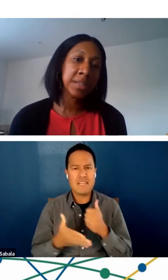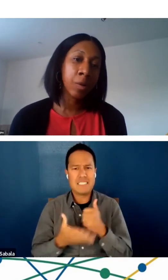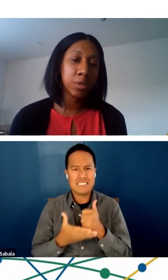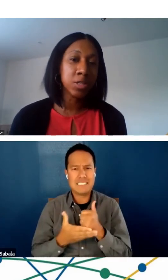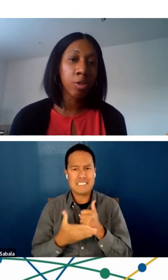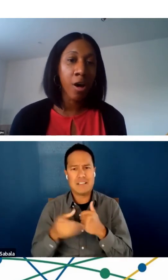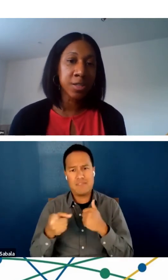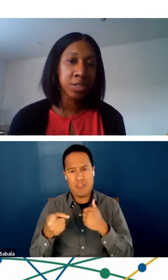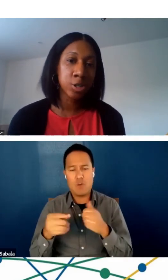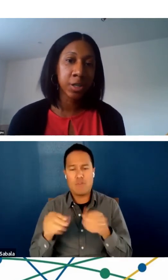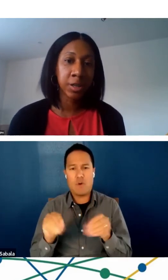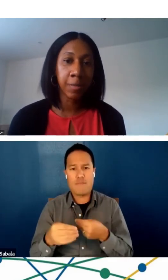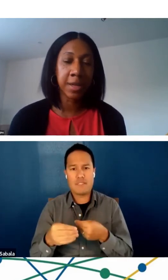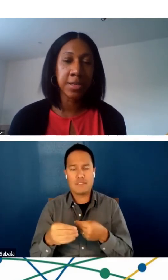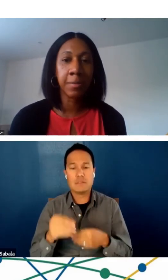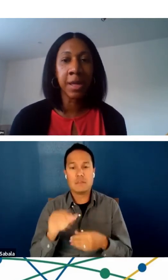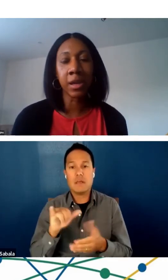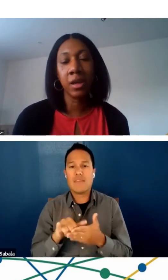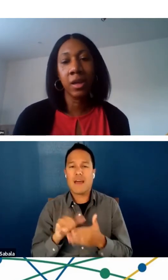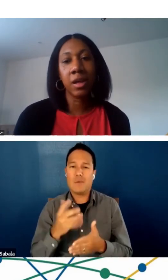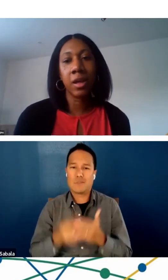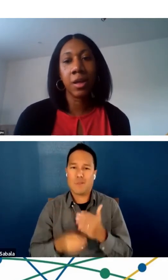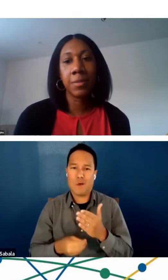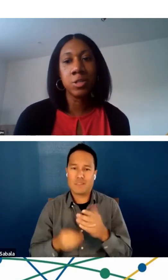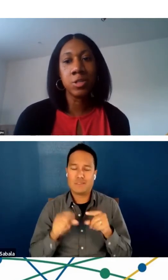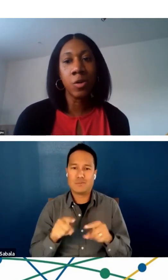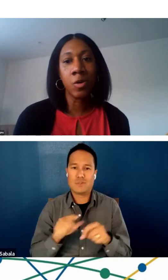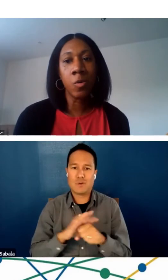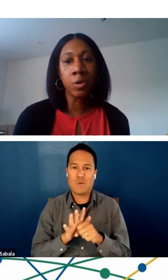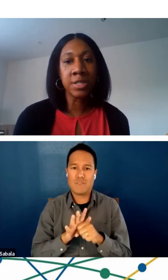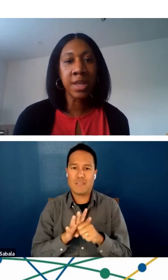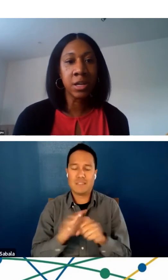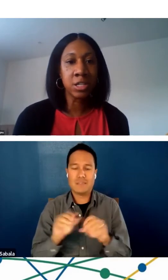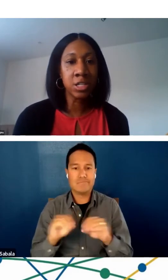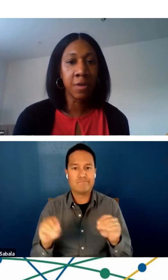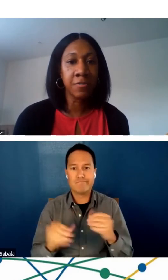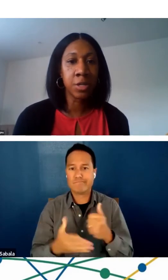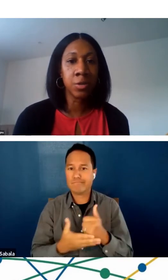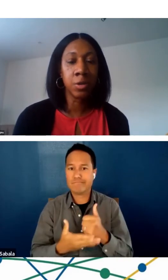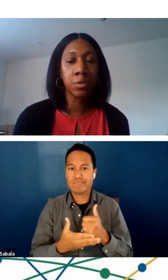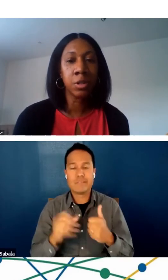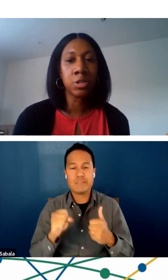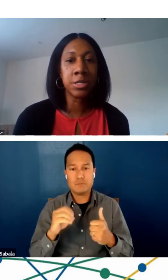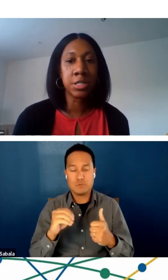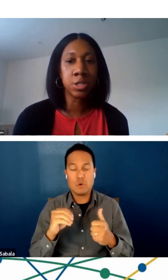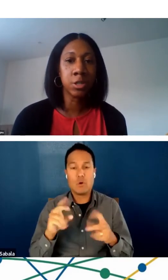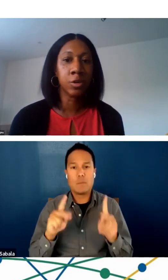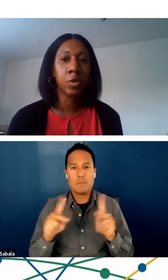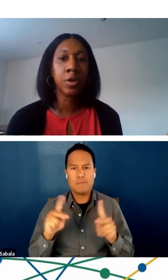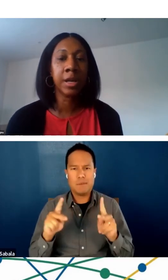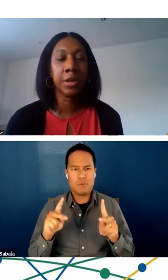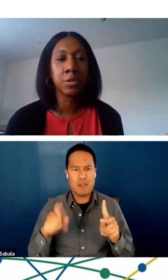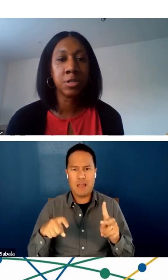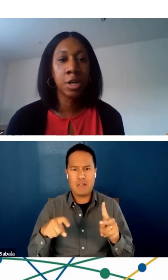was a piece that was lost during the pandemic. And so awardees had to shift and really transition their coordinators